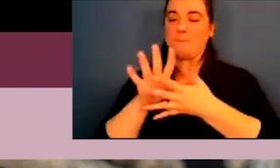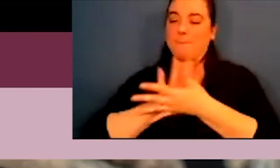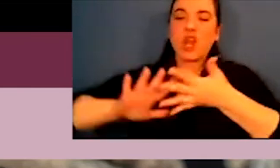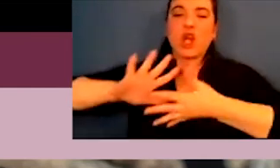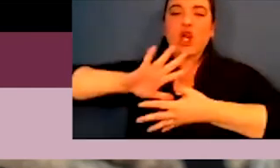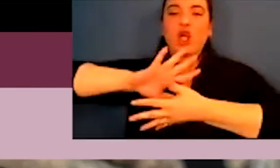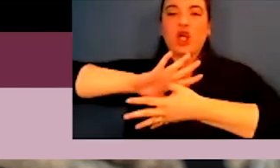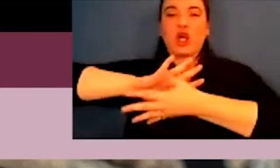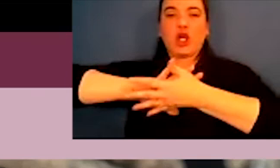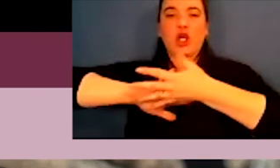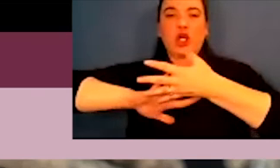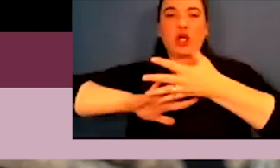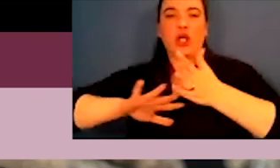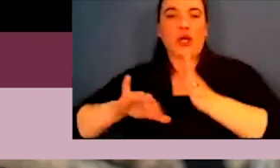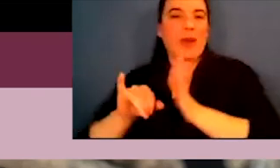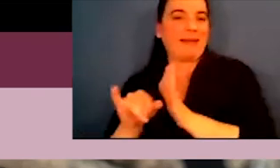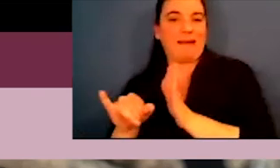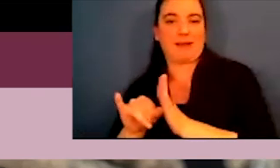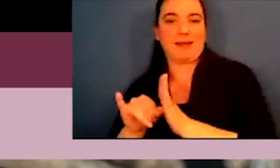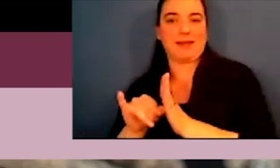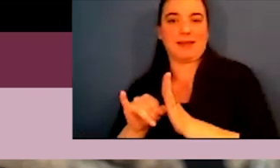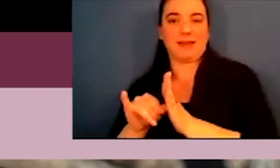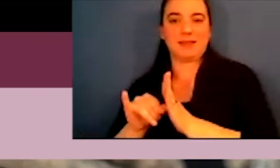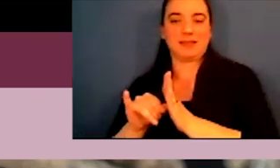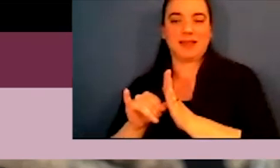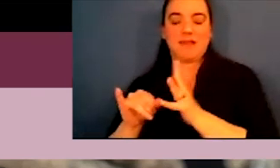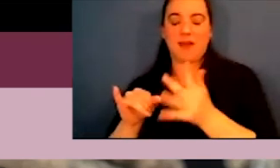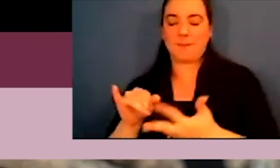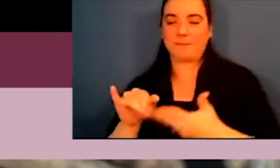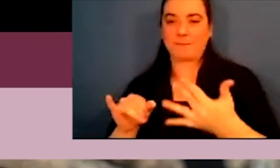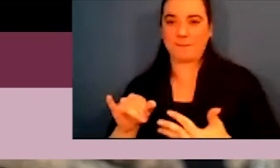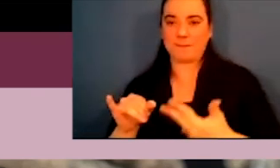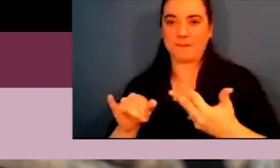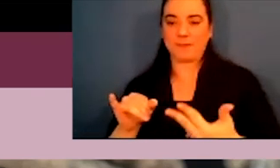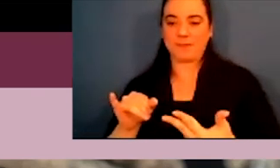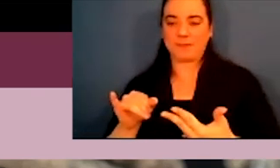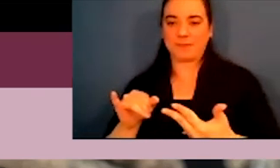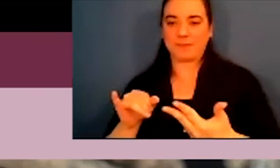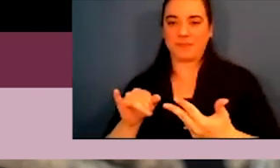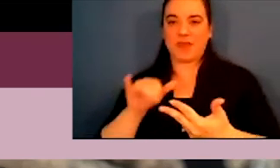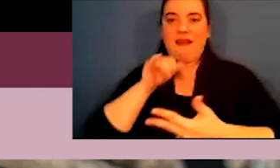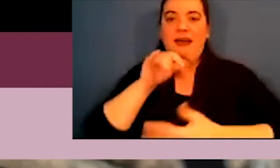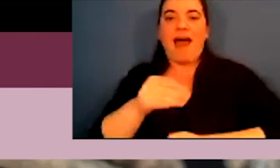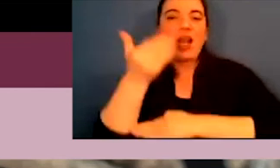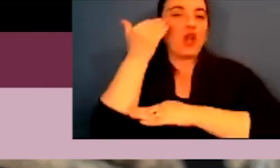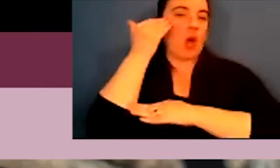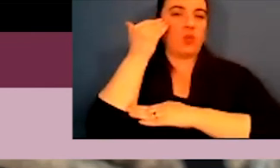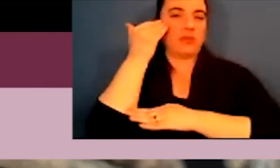blurred, blurred identity of,